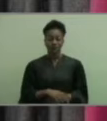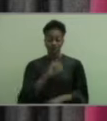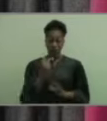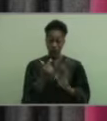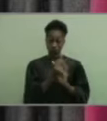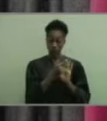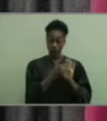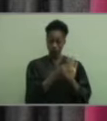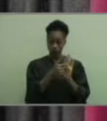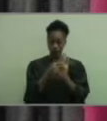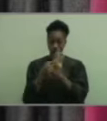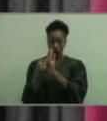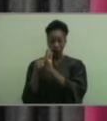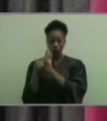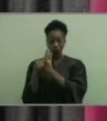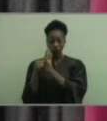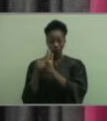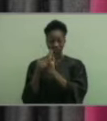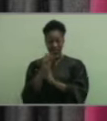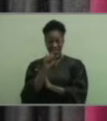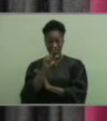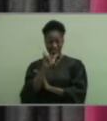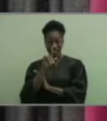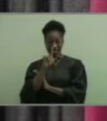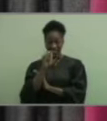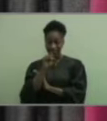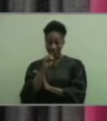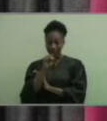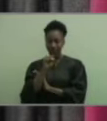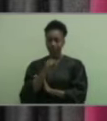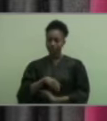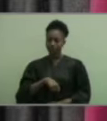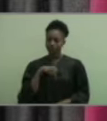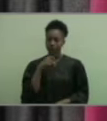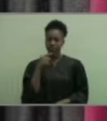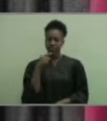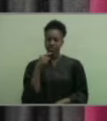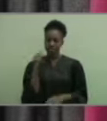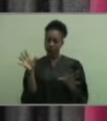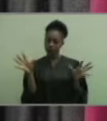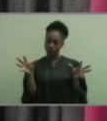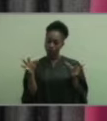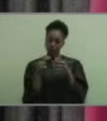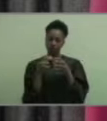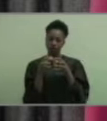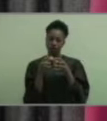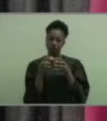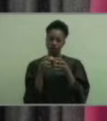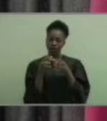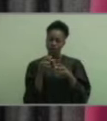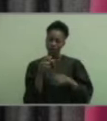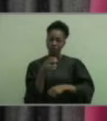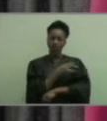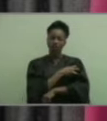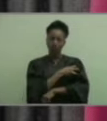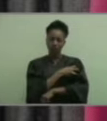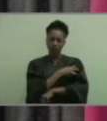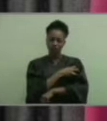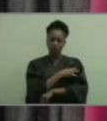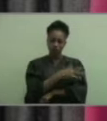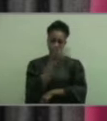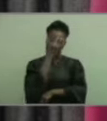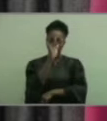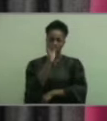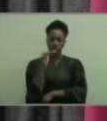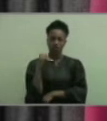In the slide presentation I am proud to say are an assemblage of powerful, congenial, and smart young men and